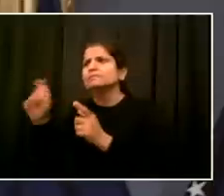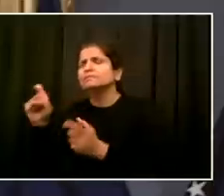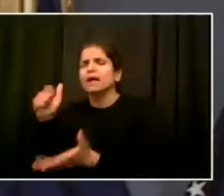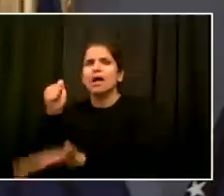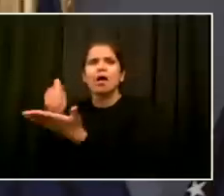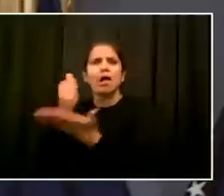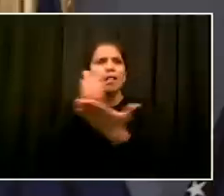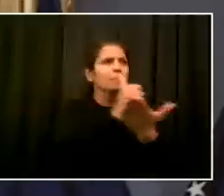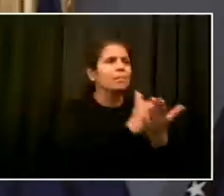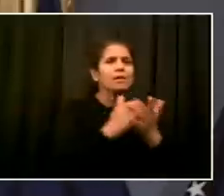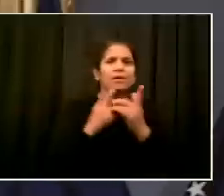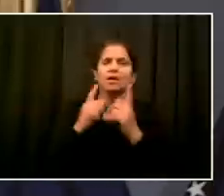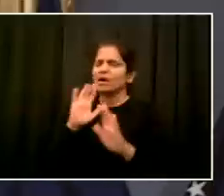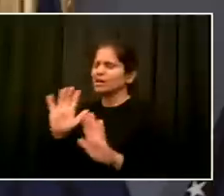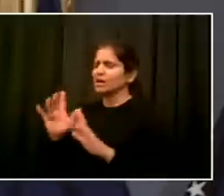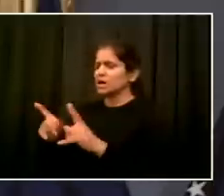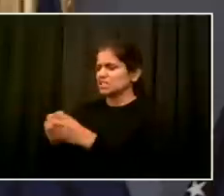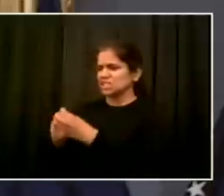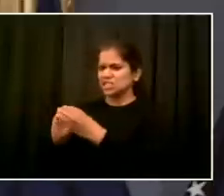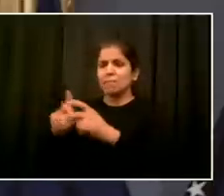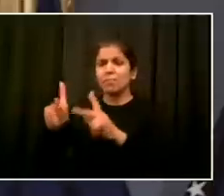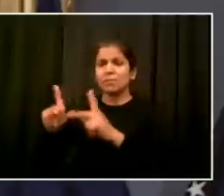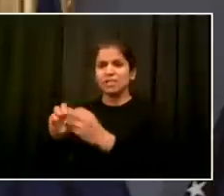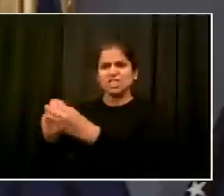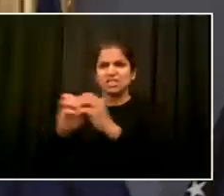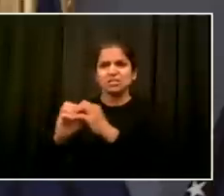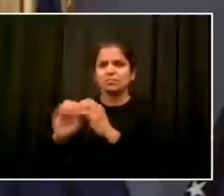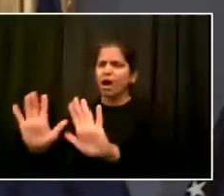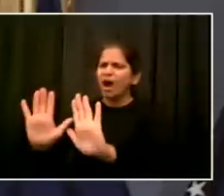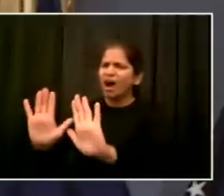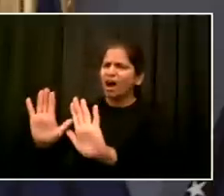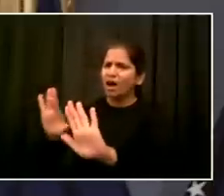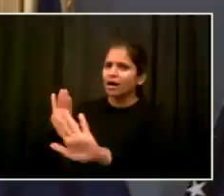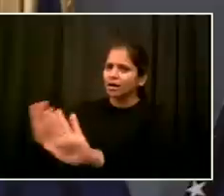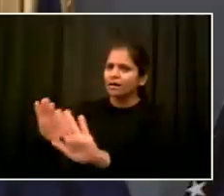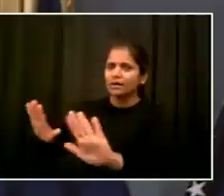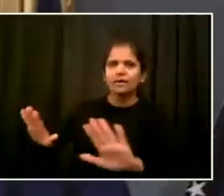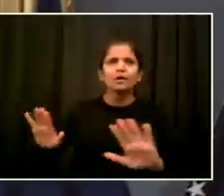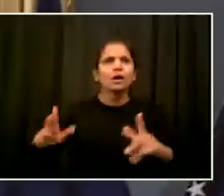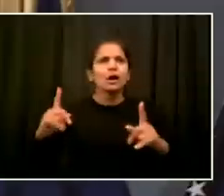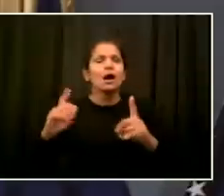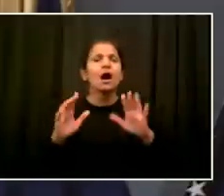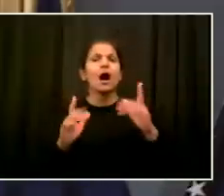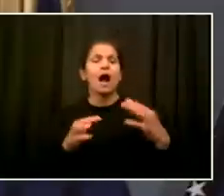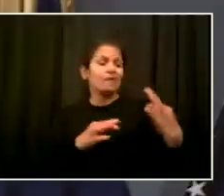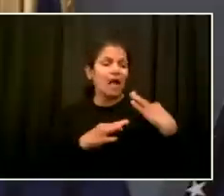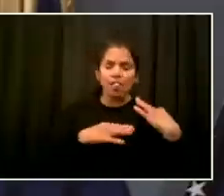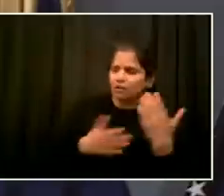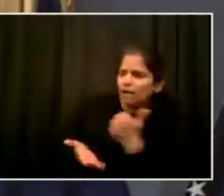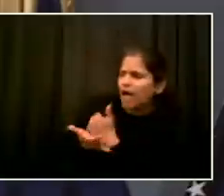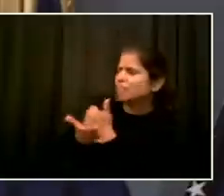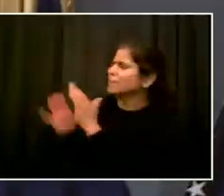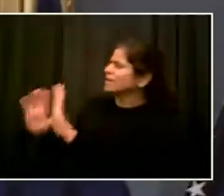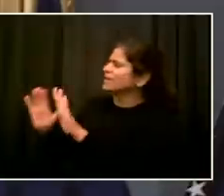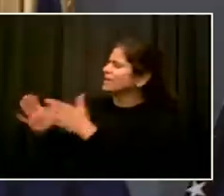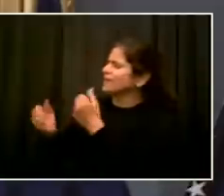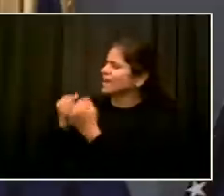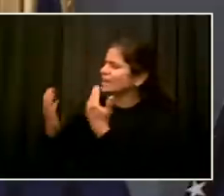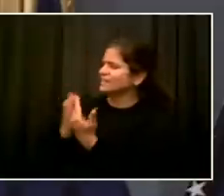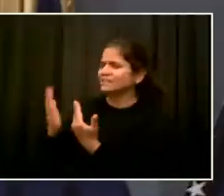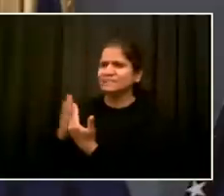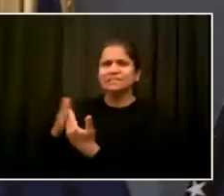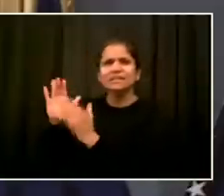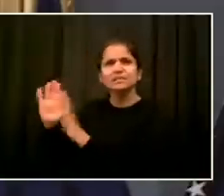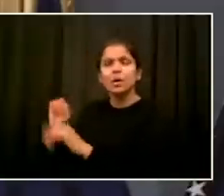in Flatbush area who do such amazing work on the ground working with the community. There were members of Cure Violence